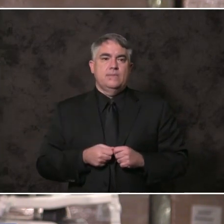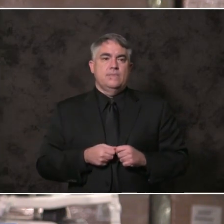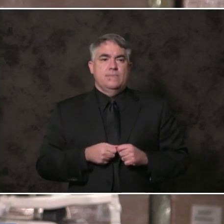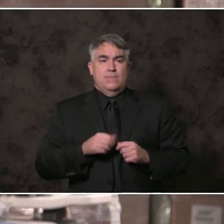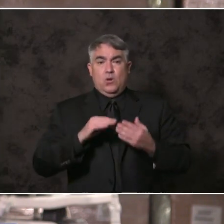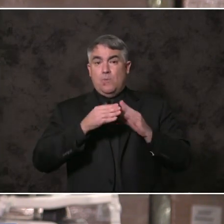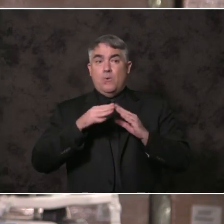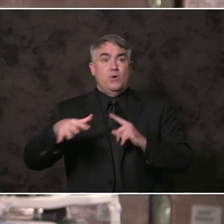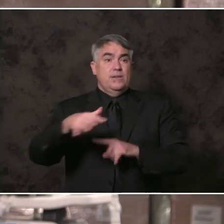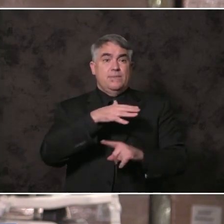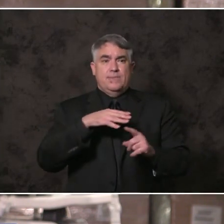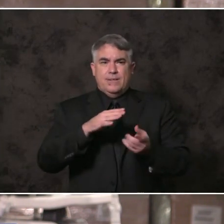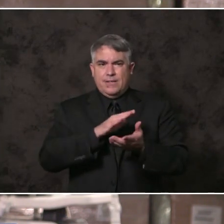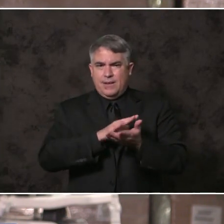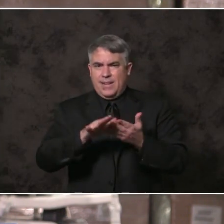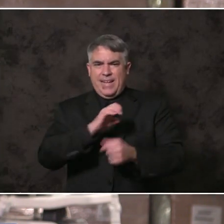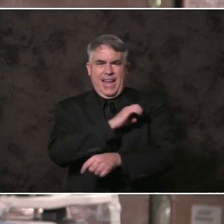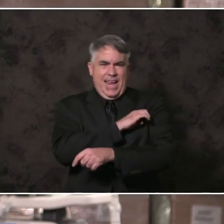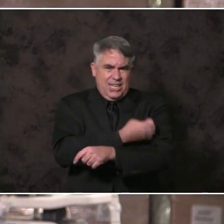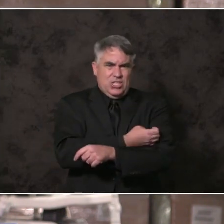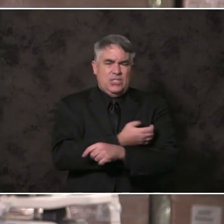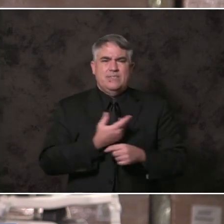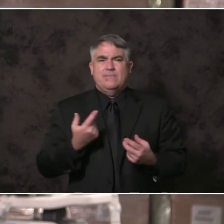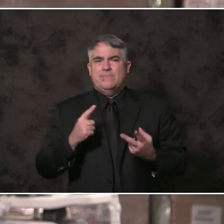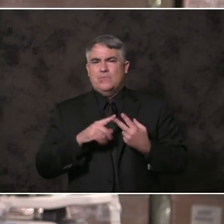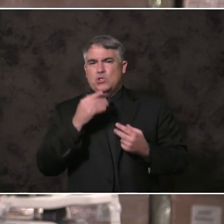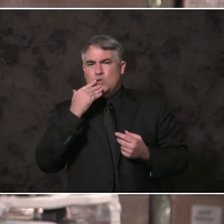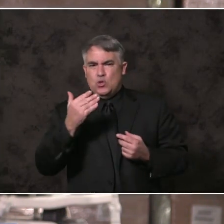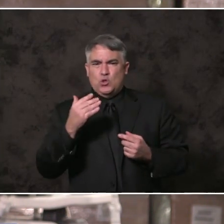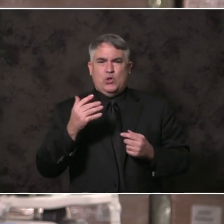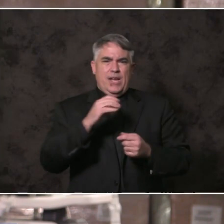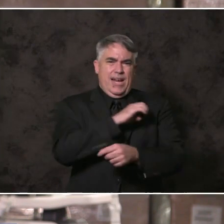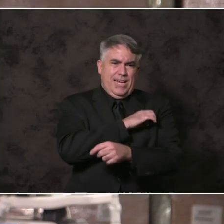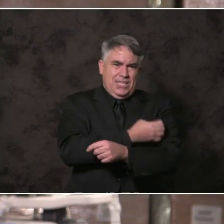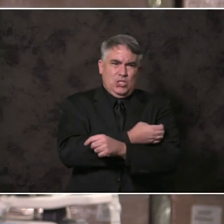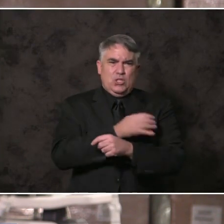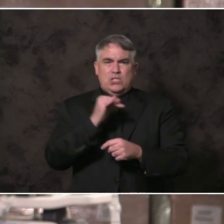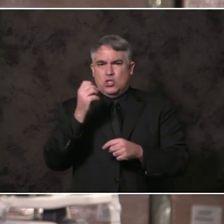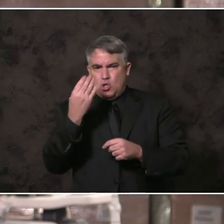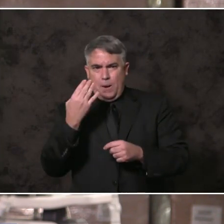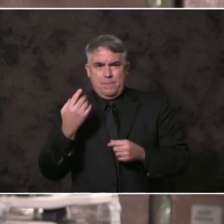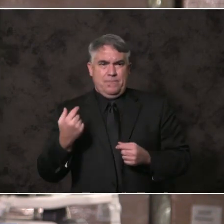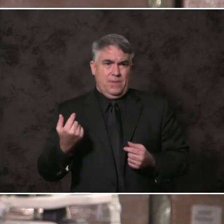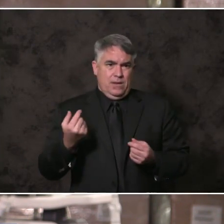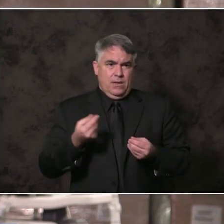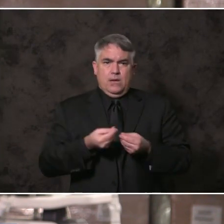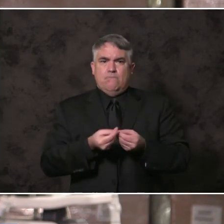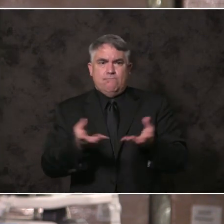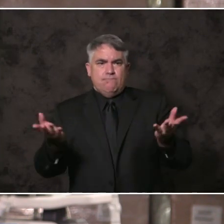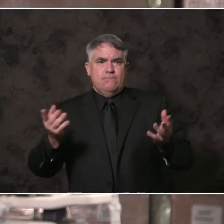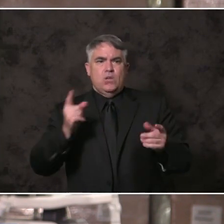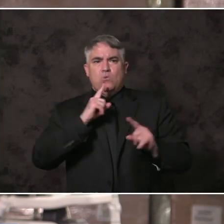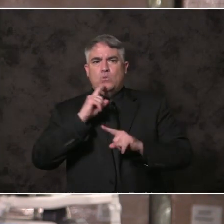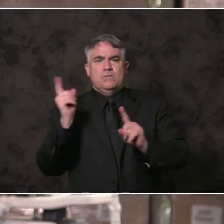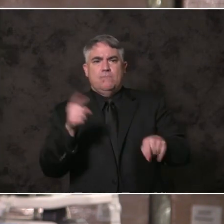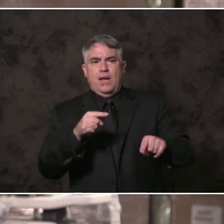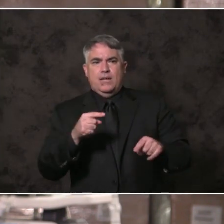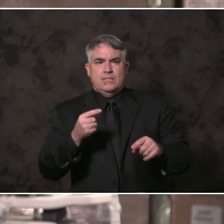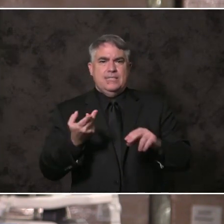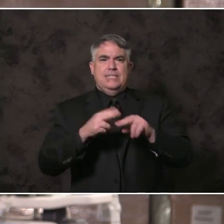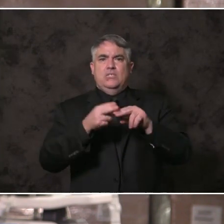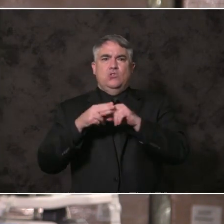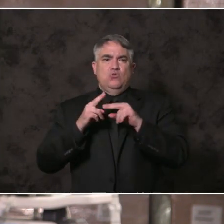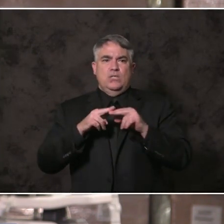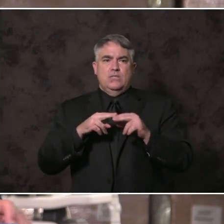energy and good clean energy jobs. A region-wide response to the increasing threat of wildfires due to